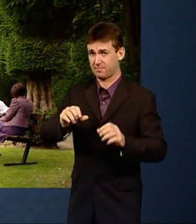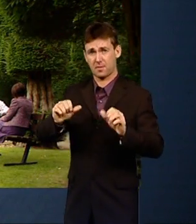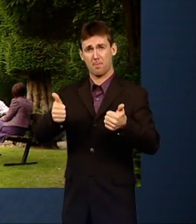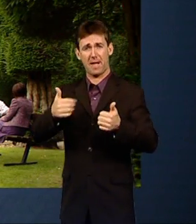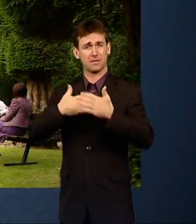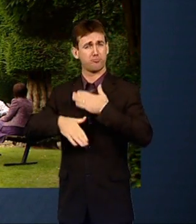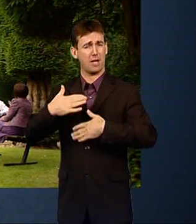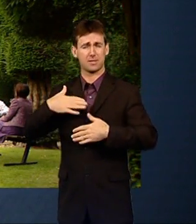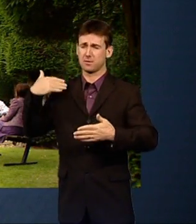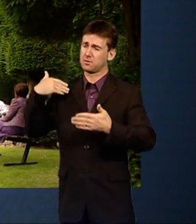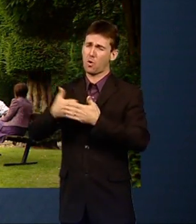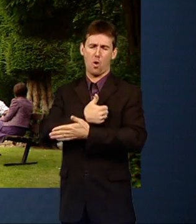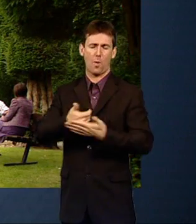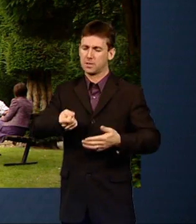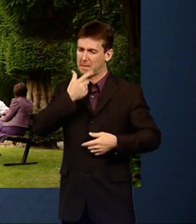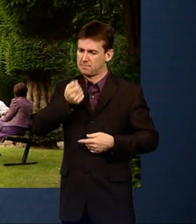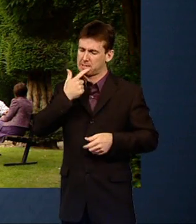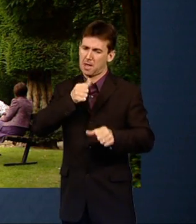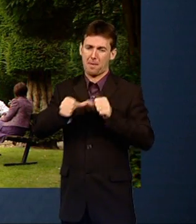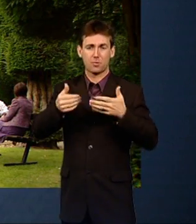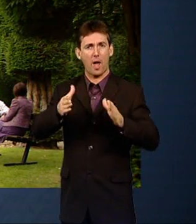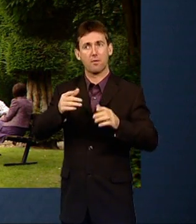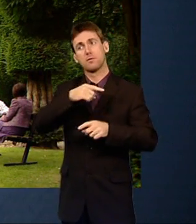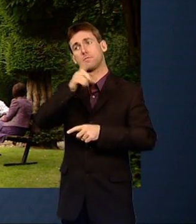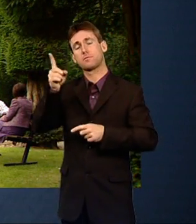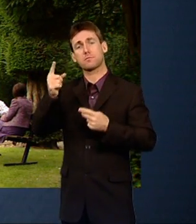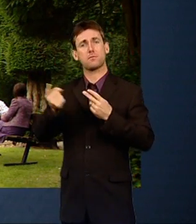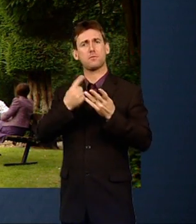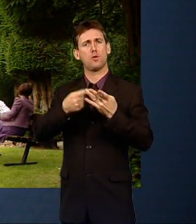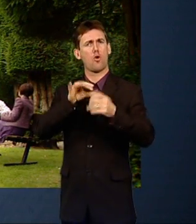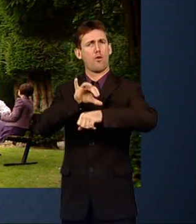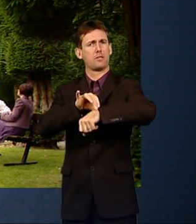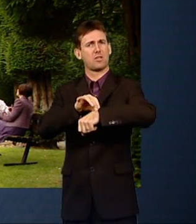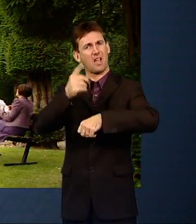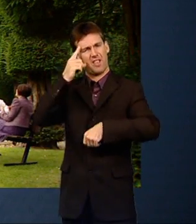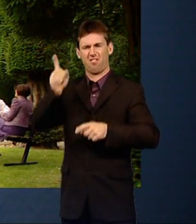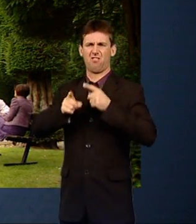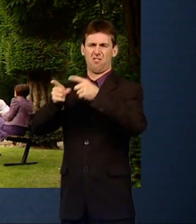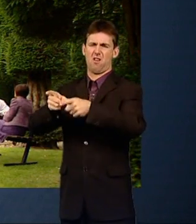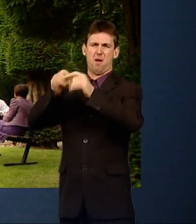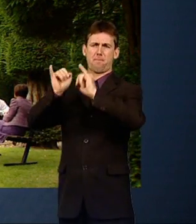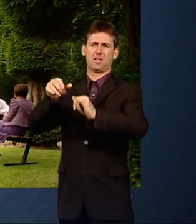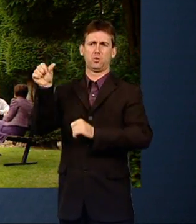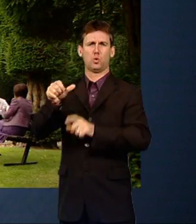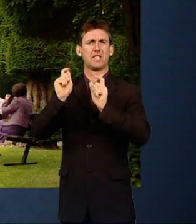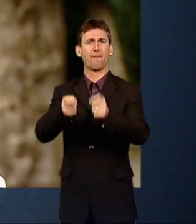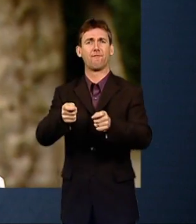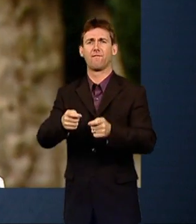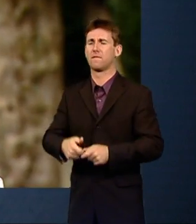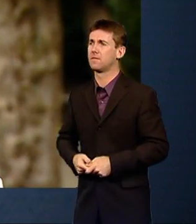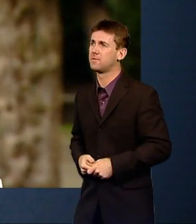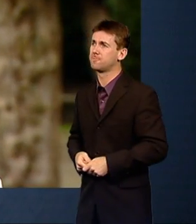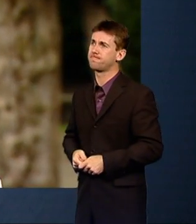drugs only as a last resort, has been accused by colleagues of denying children essential treatment. It almost felt like